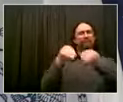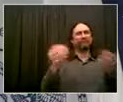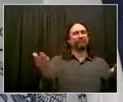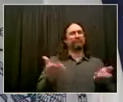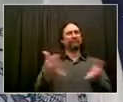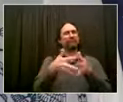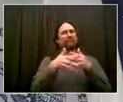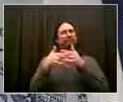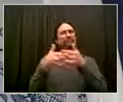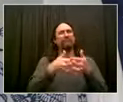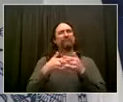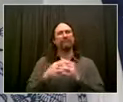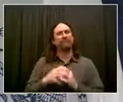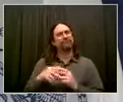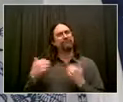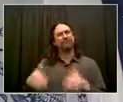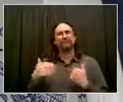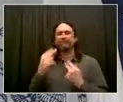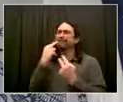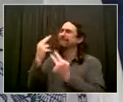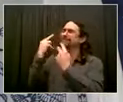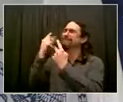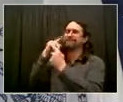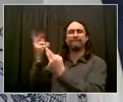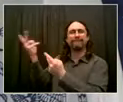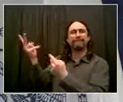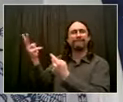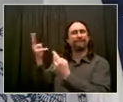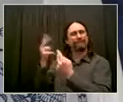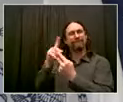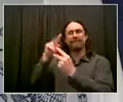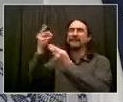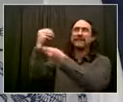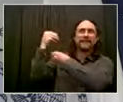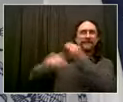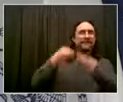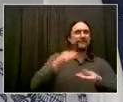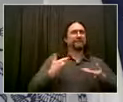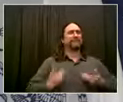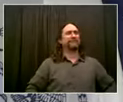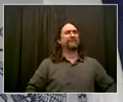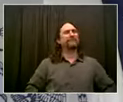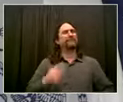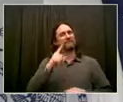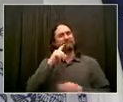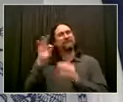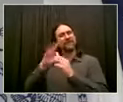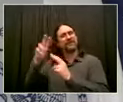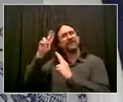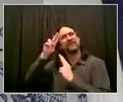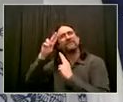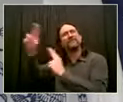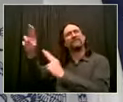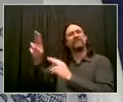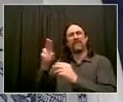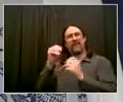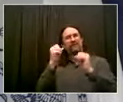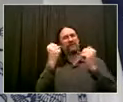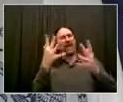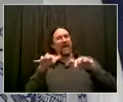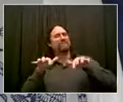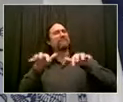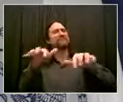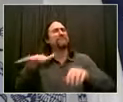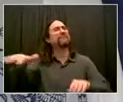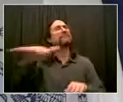to recognize the contributions of all Italian-Americans. So, of course, the day should not have been changed arbitrarily. I